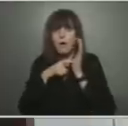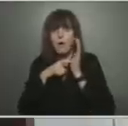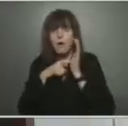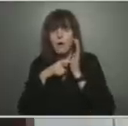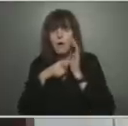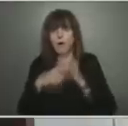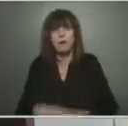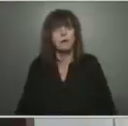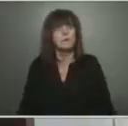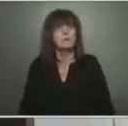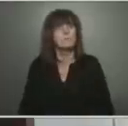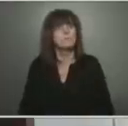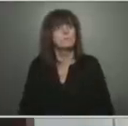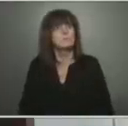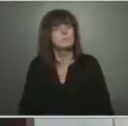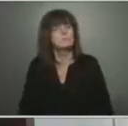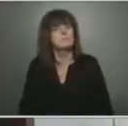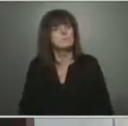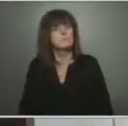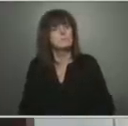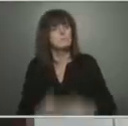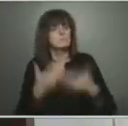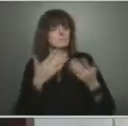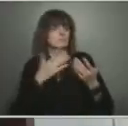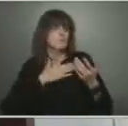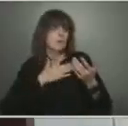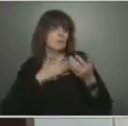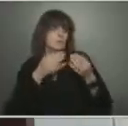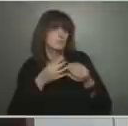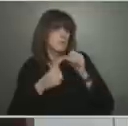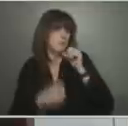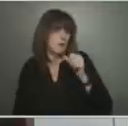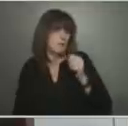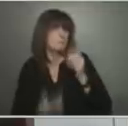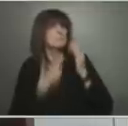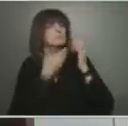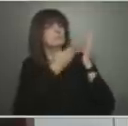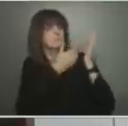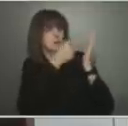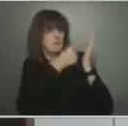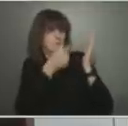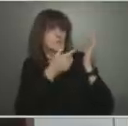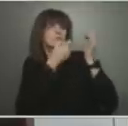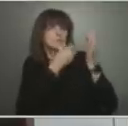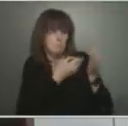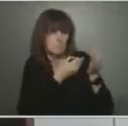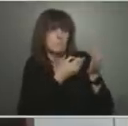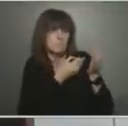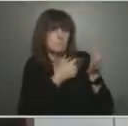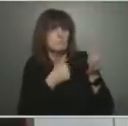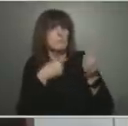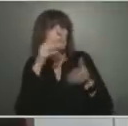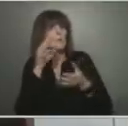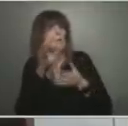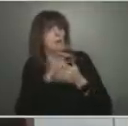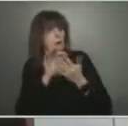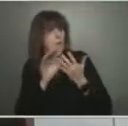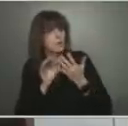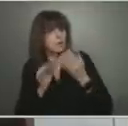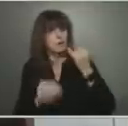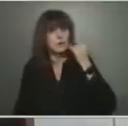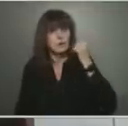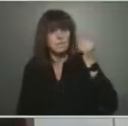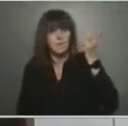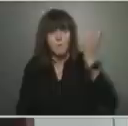That would be a government decision and we would give them options on how to include a third dose into the